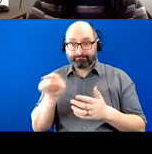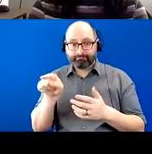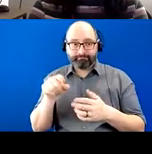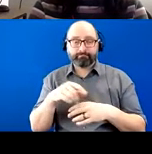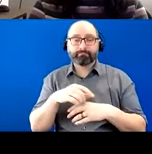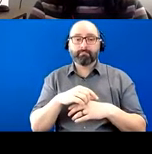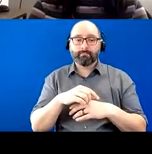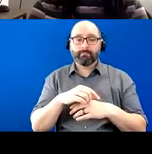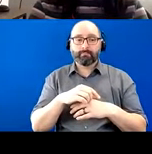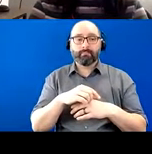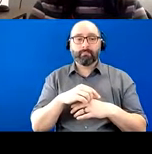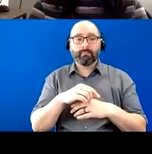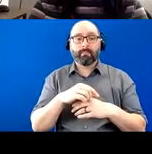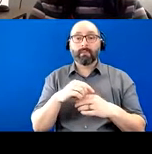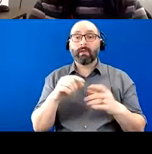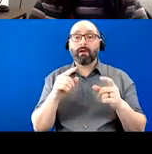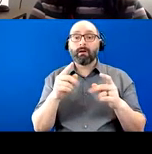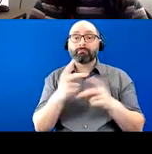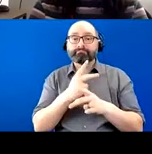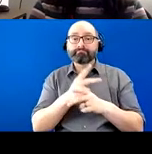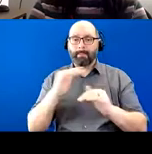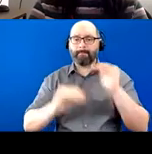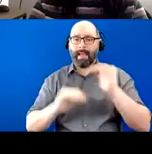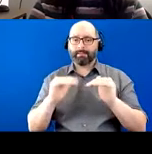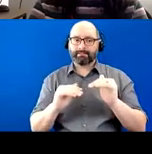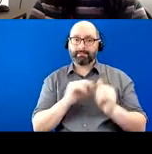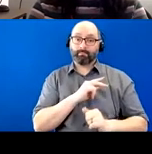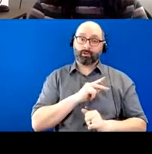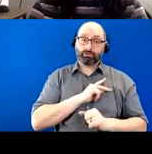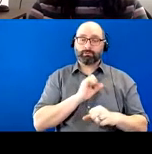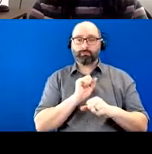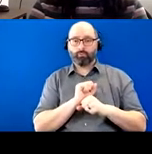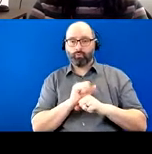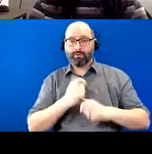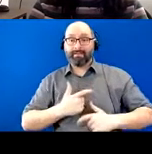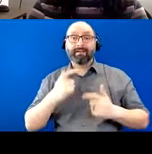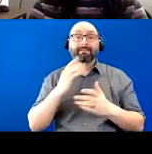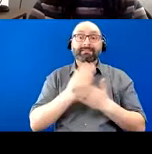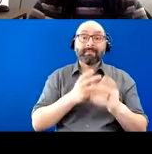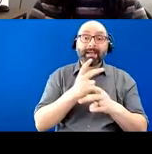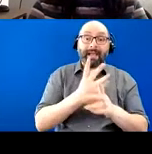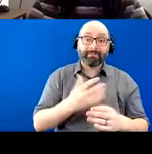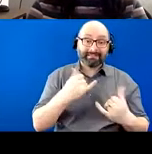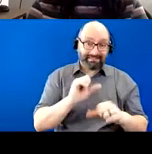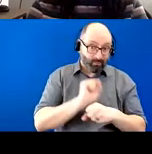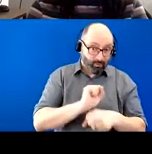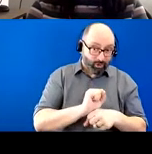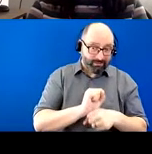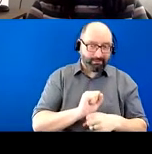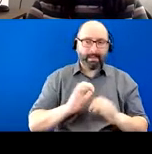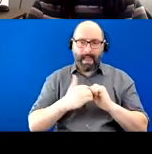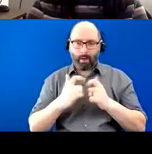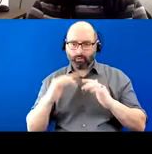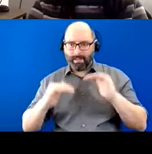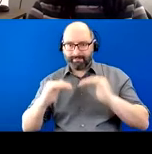between, um, the personal work life. So it doesn't sound like she was working, but, you know, if caregivers who are still working, um, and having to,